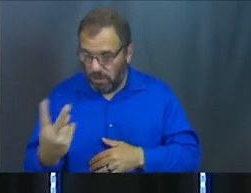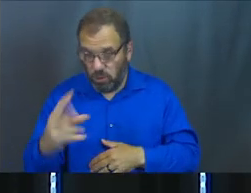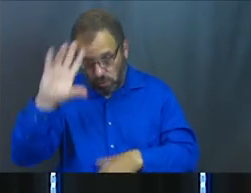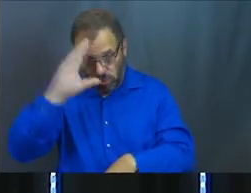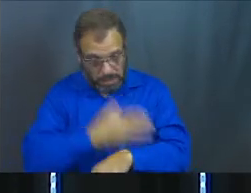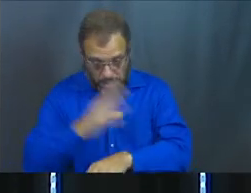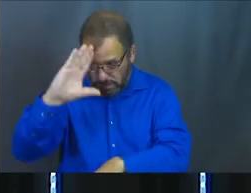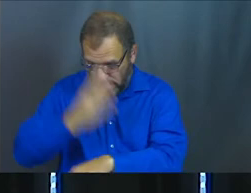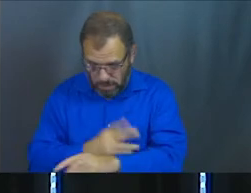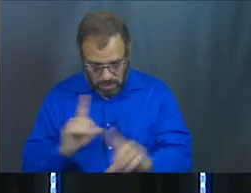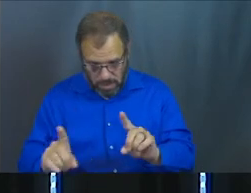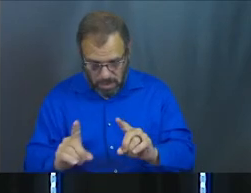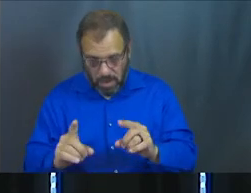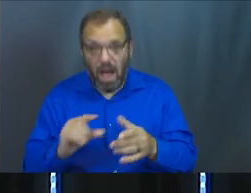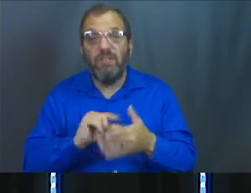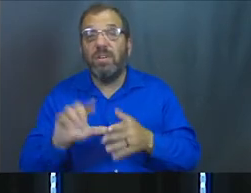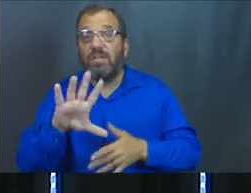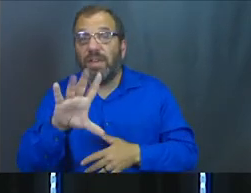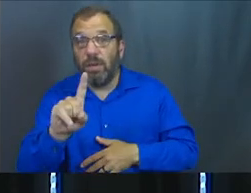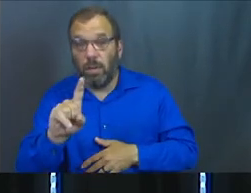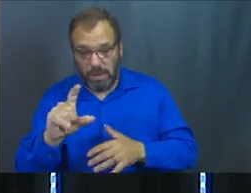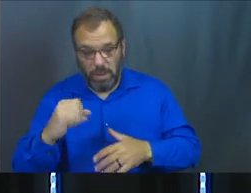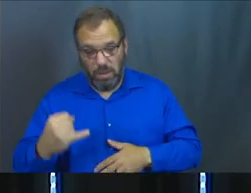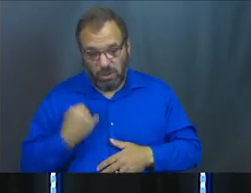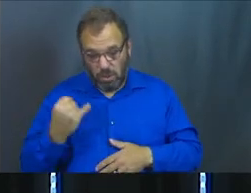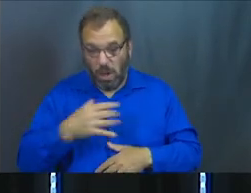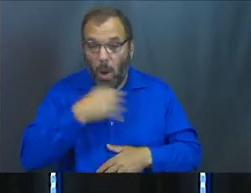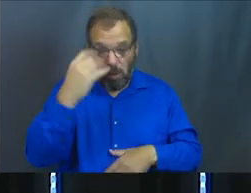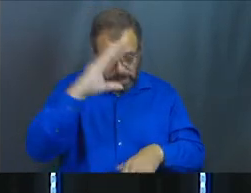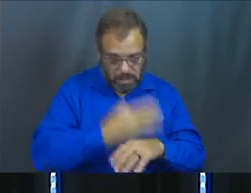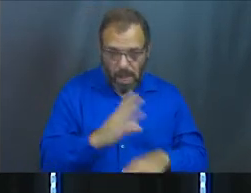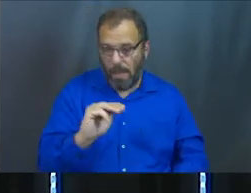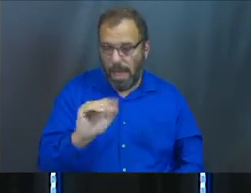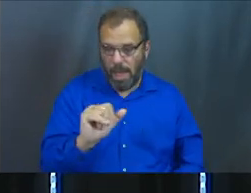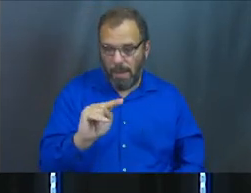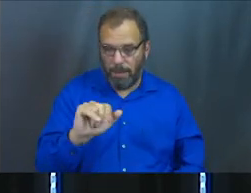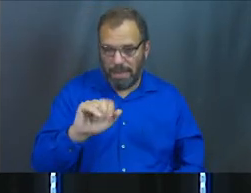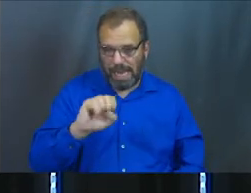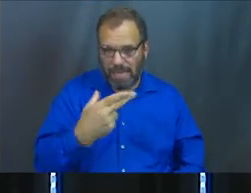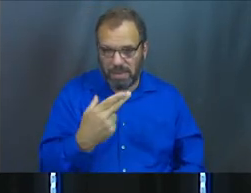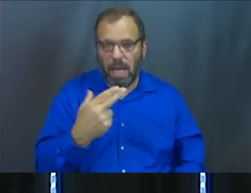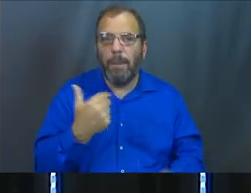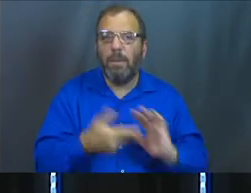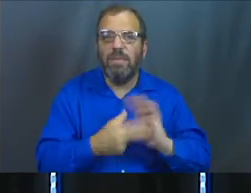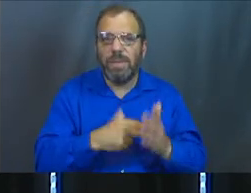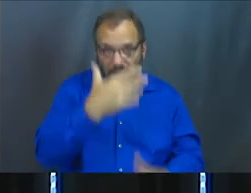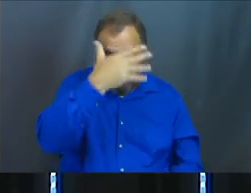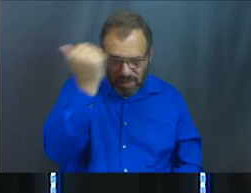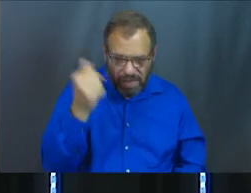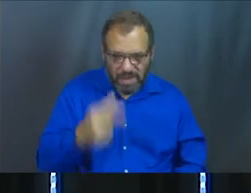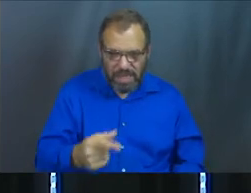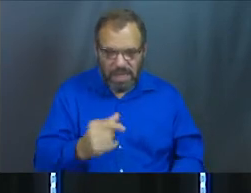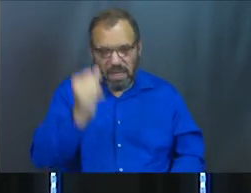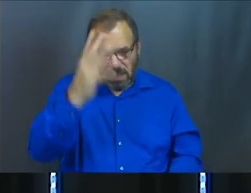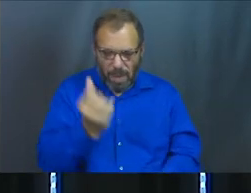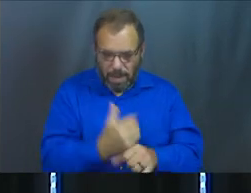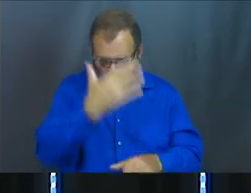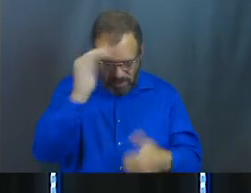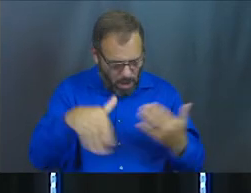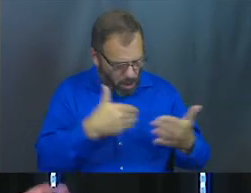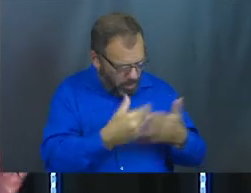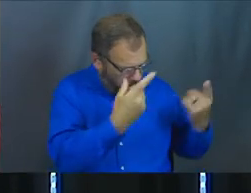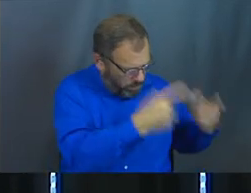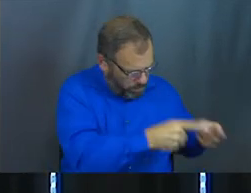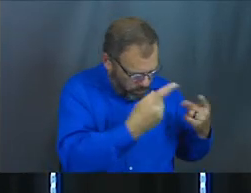two sons born to Joseph and his wife. Verse 51, Joseph named his older son Manasseh, which means forgetfulness for he said, God has made me forget